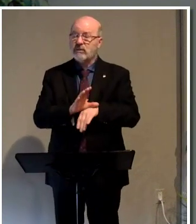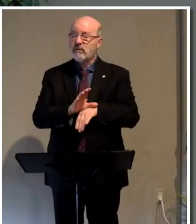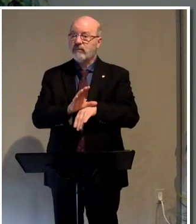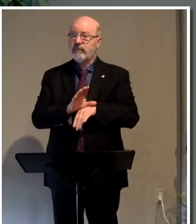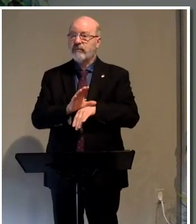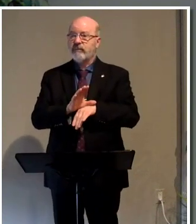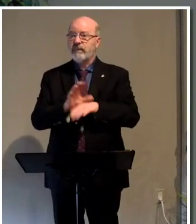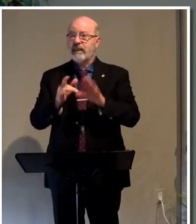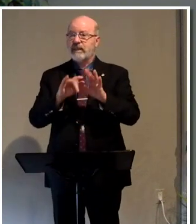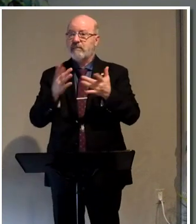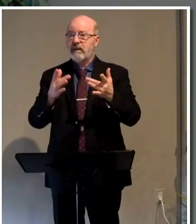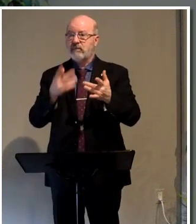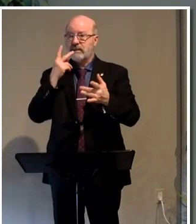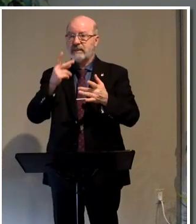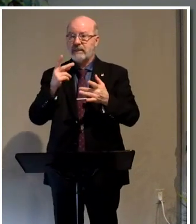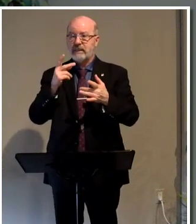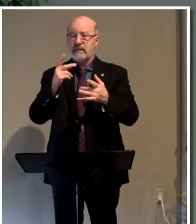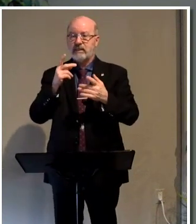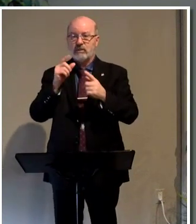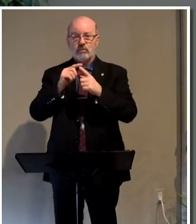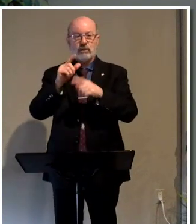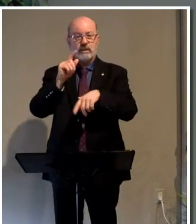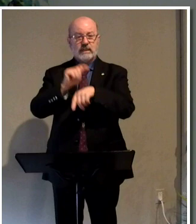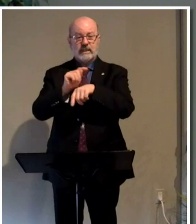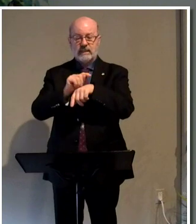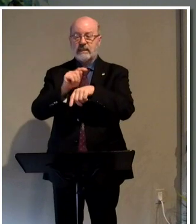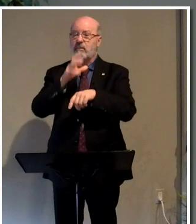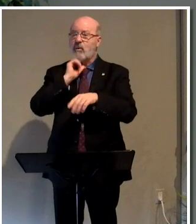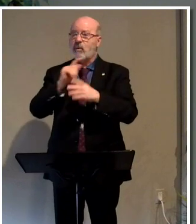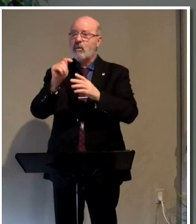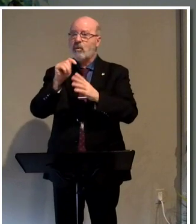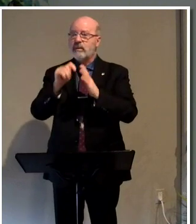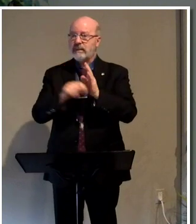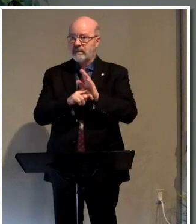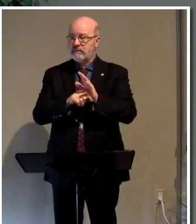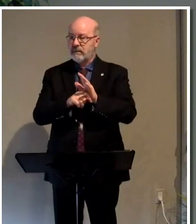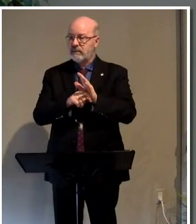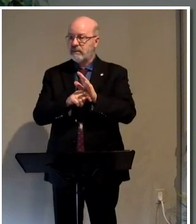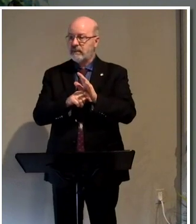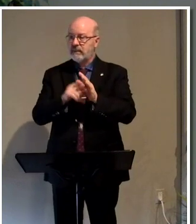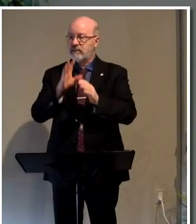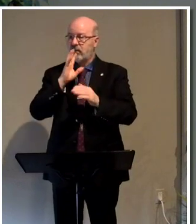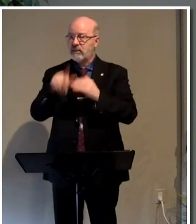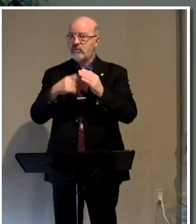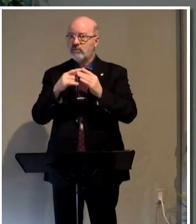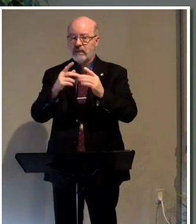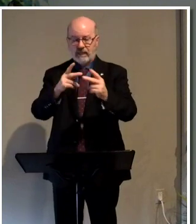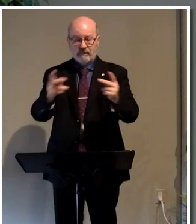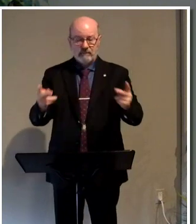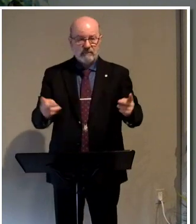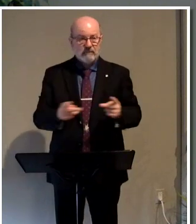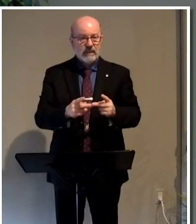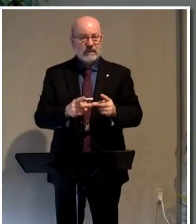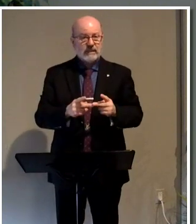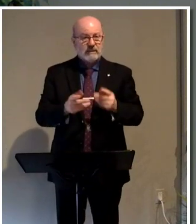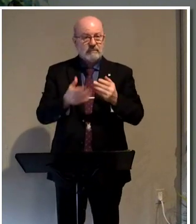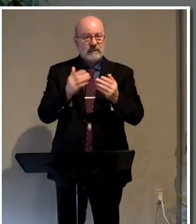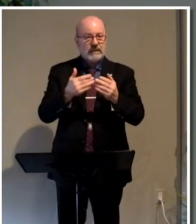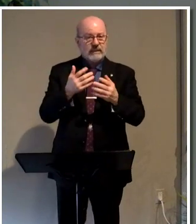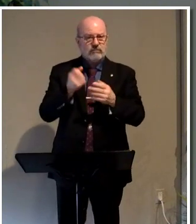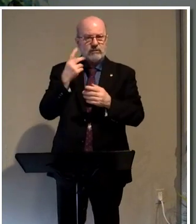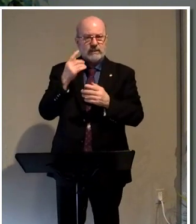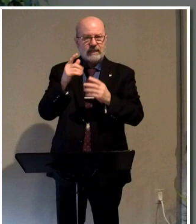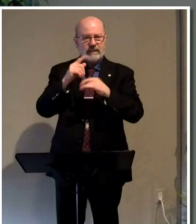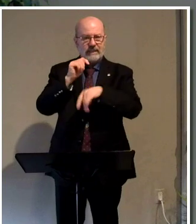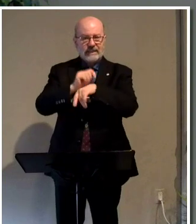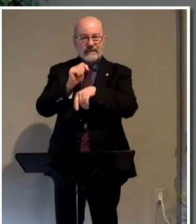the Bible, when you see the word temple in the Old Testament, clearly it's referring to a place. But it's easy to grasp that